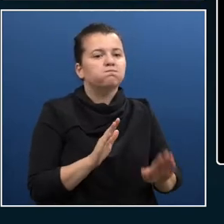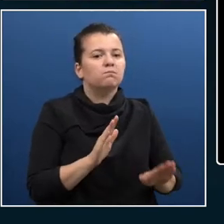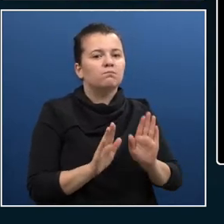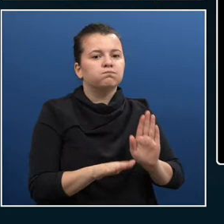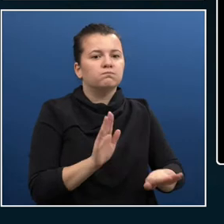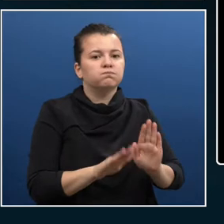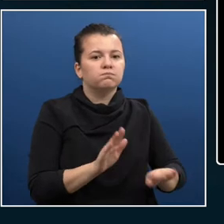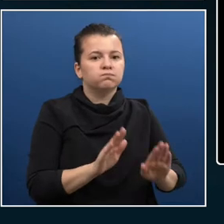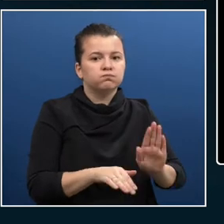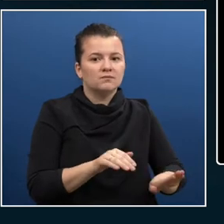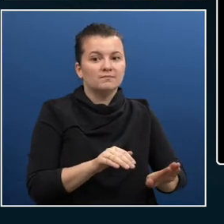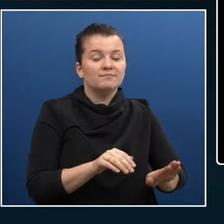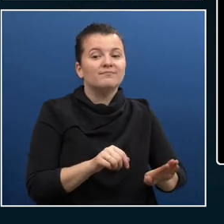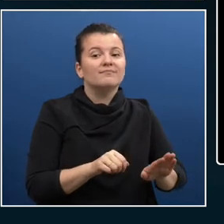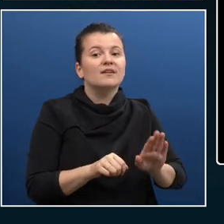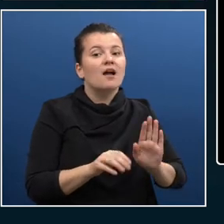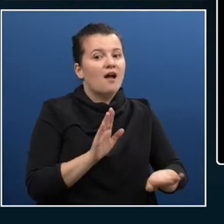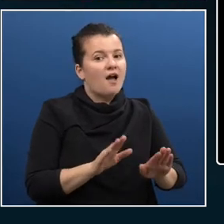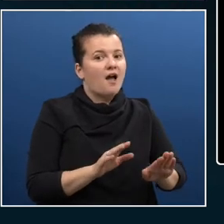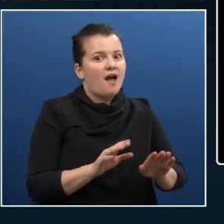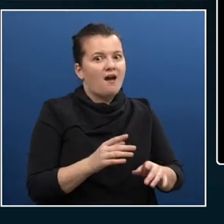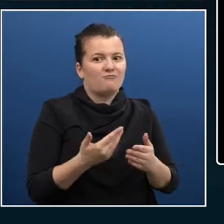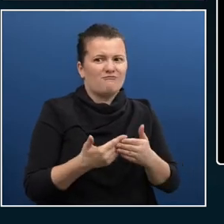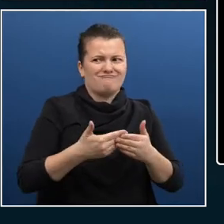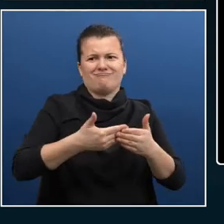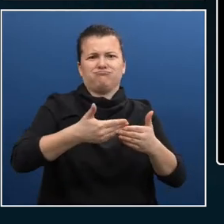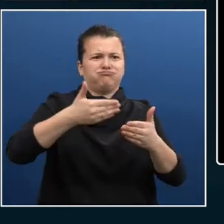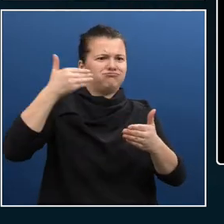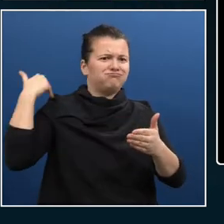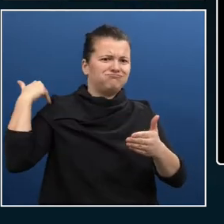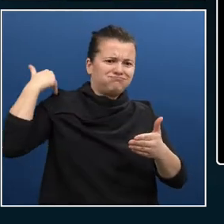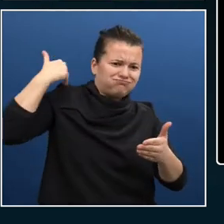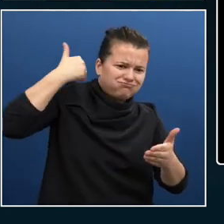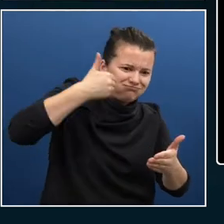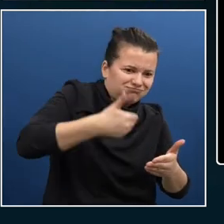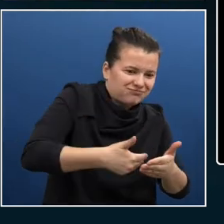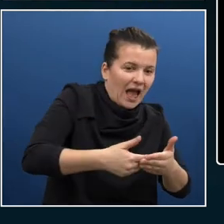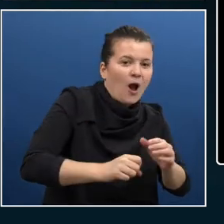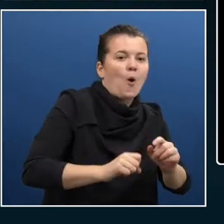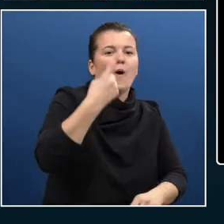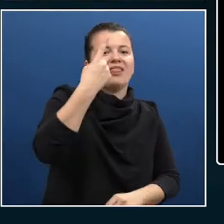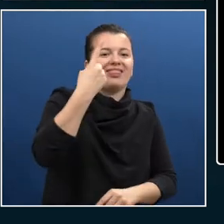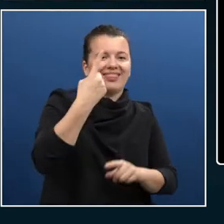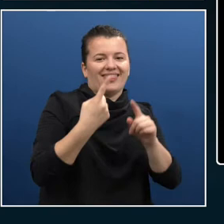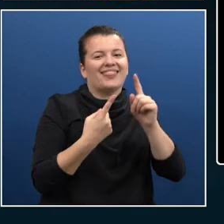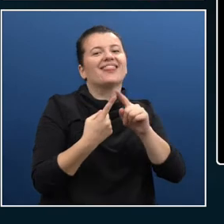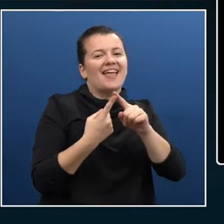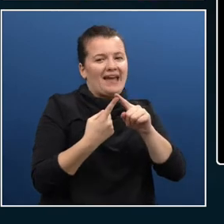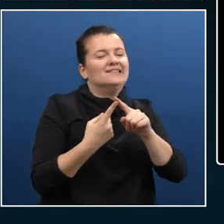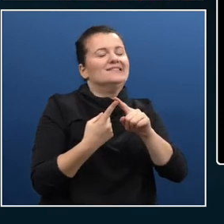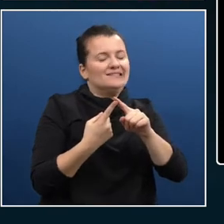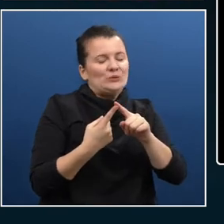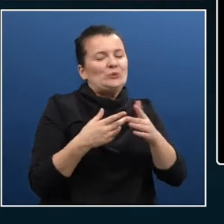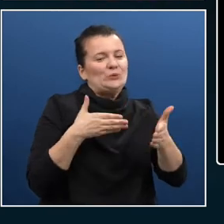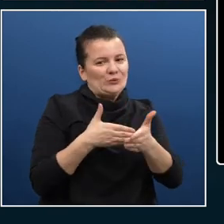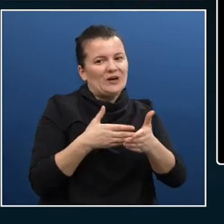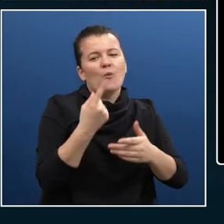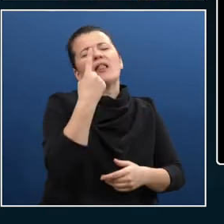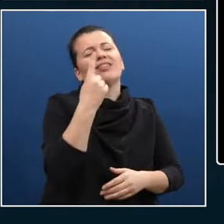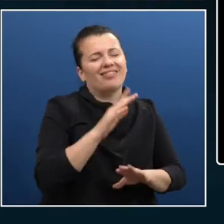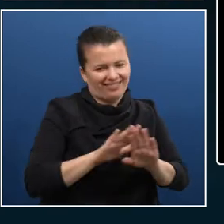these have only failed me once and and and this is really the the story, the narrative I want to